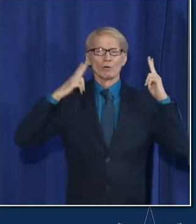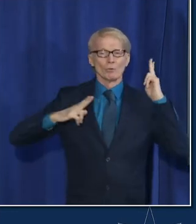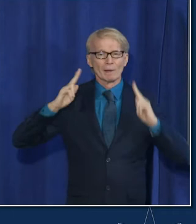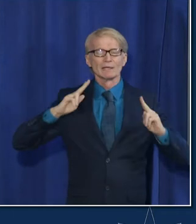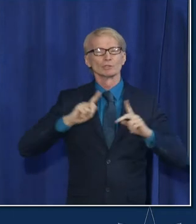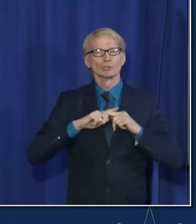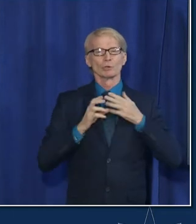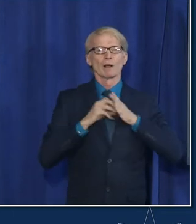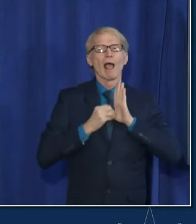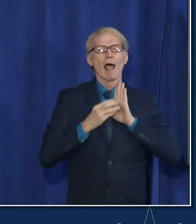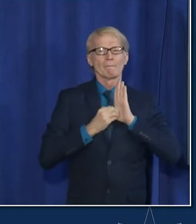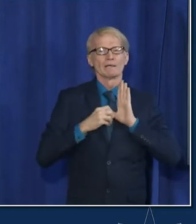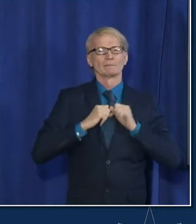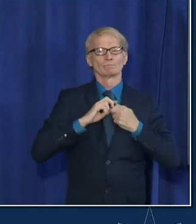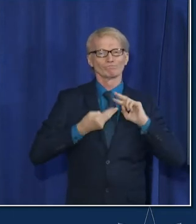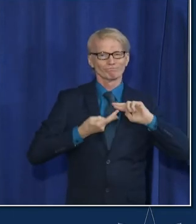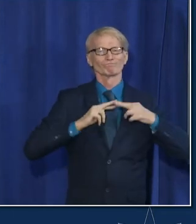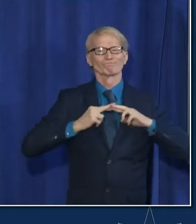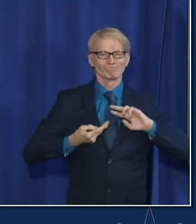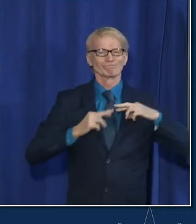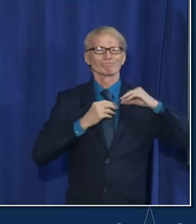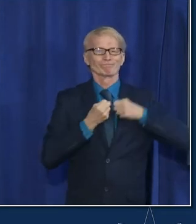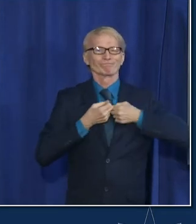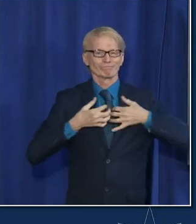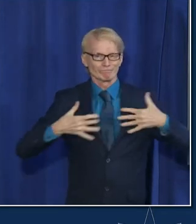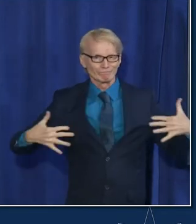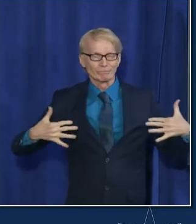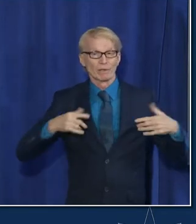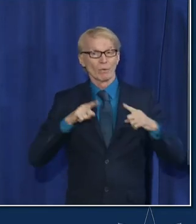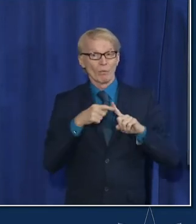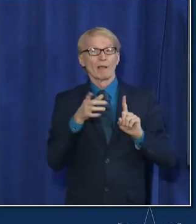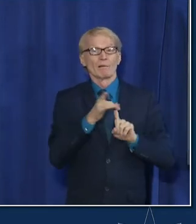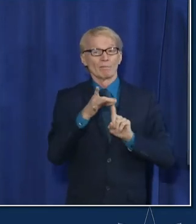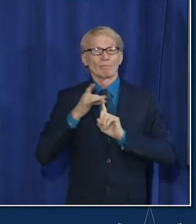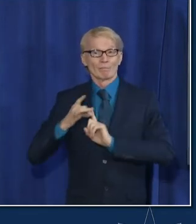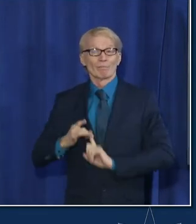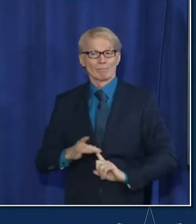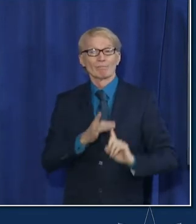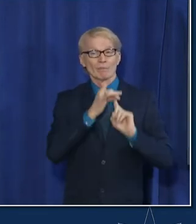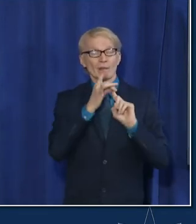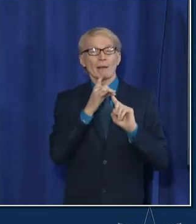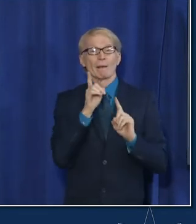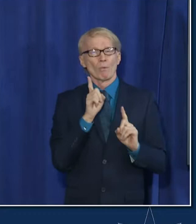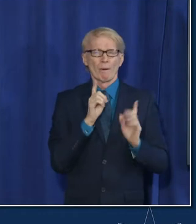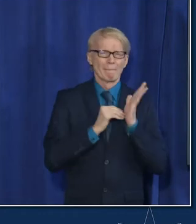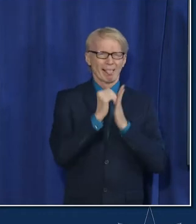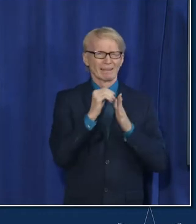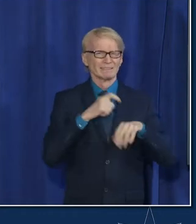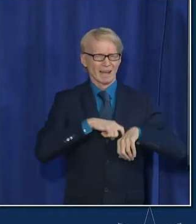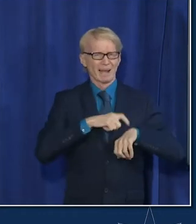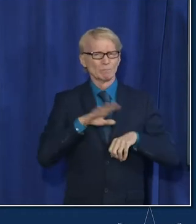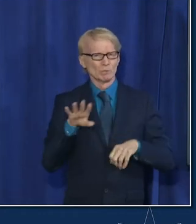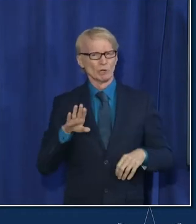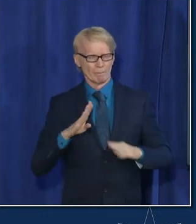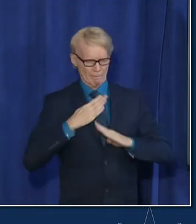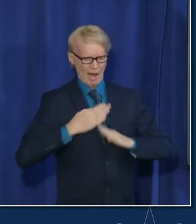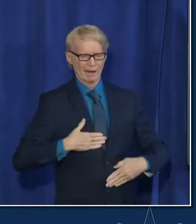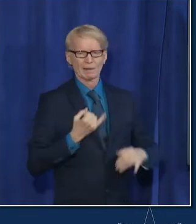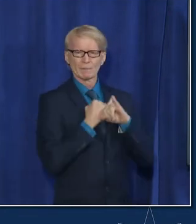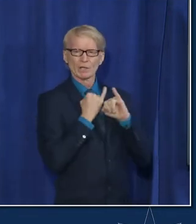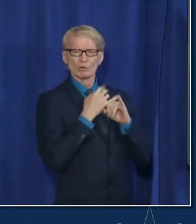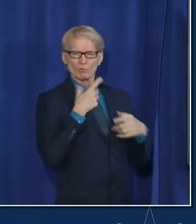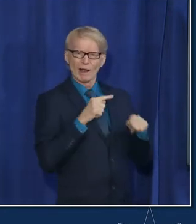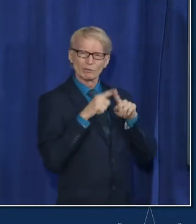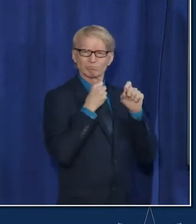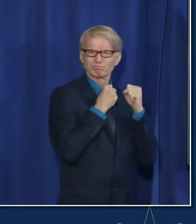themselves and it's when they are copying themselves millions of times over your immune system is trying to fight off that virus but